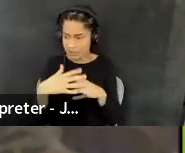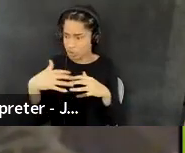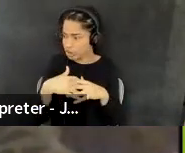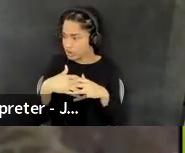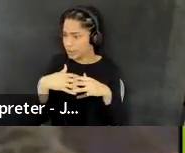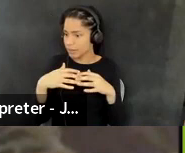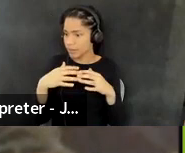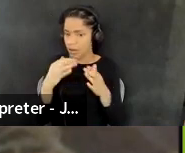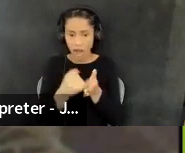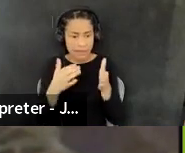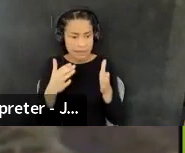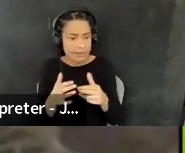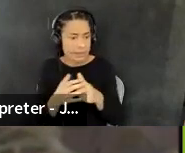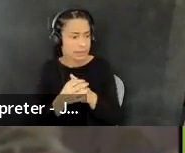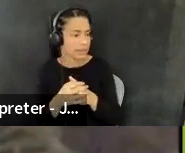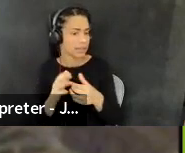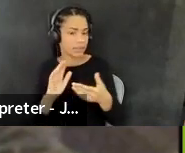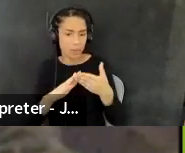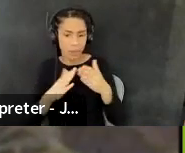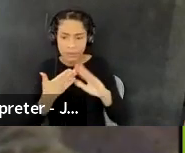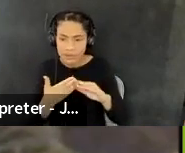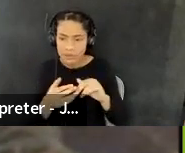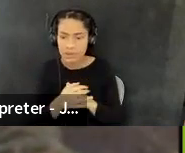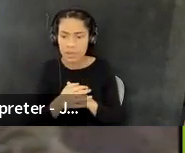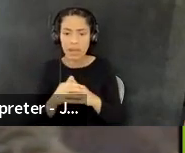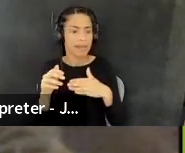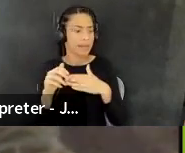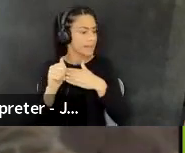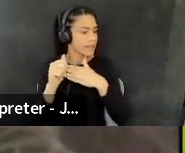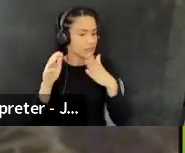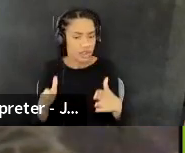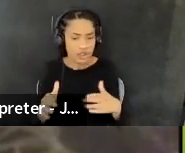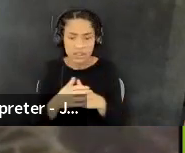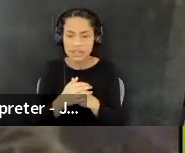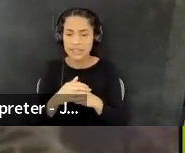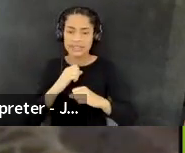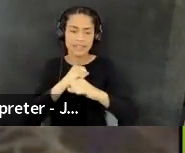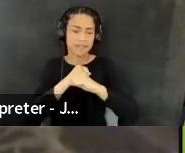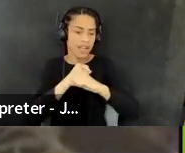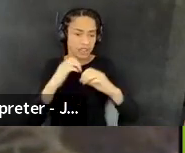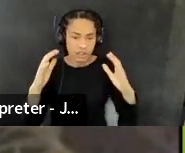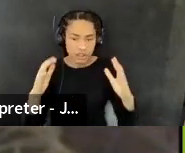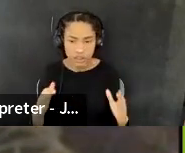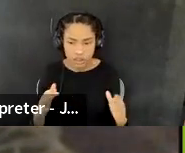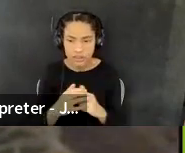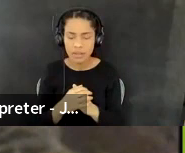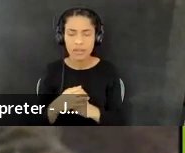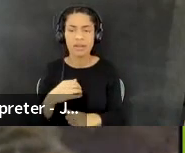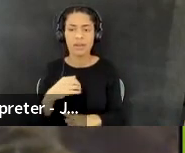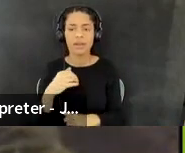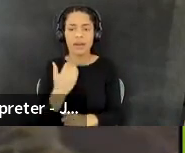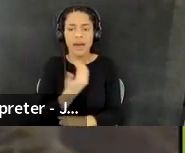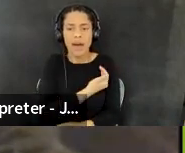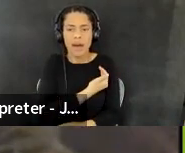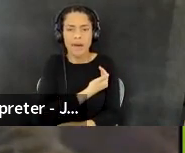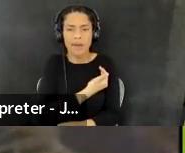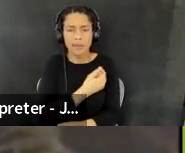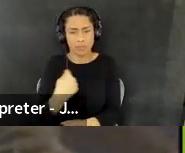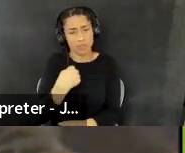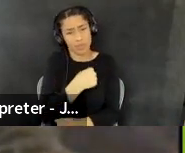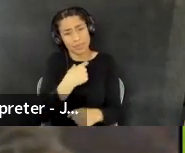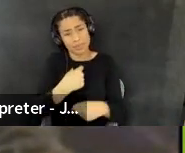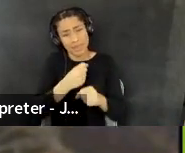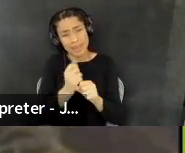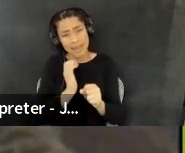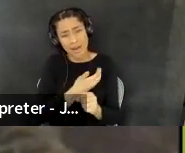and communities and, um, leaders and defenders are, um, are making our own spaces,